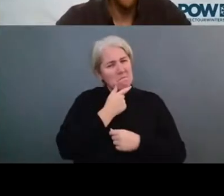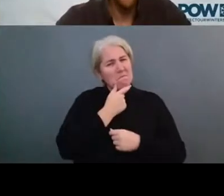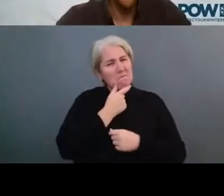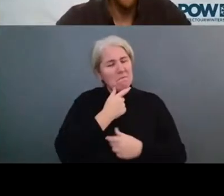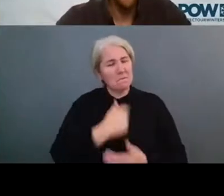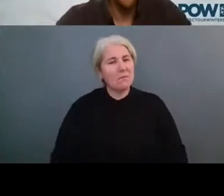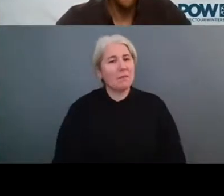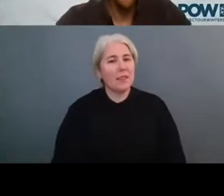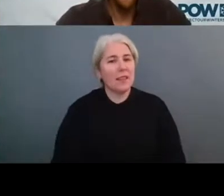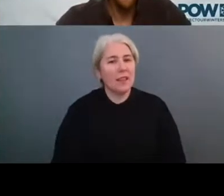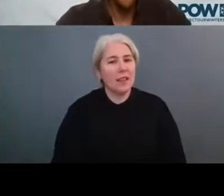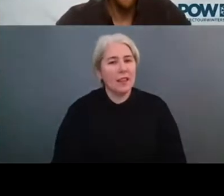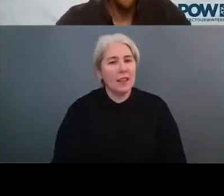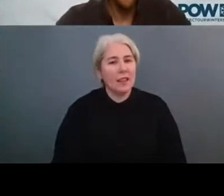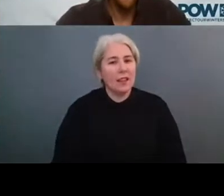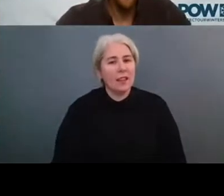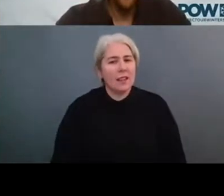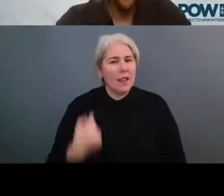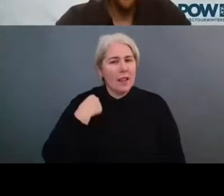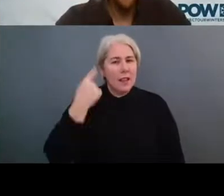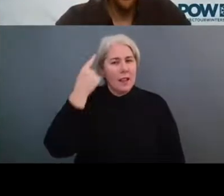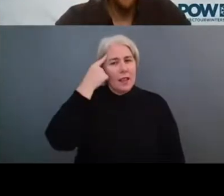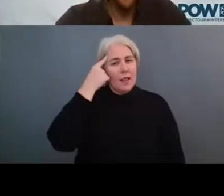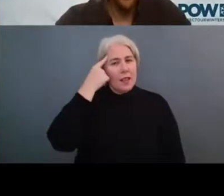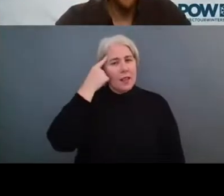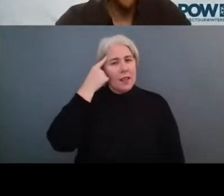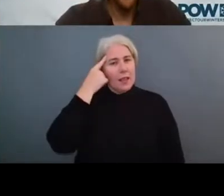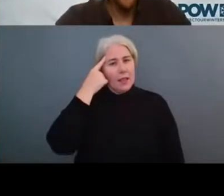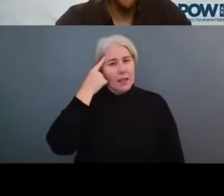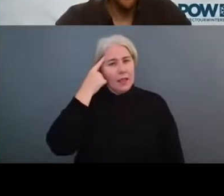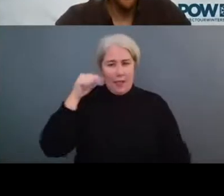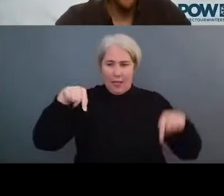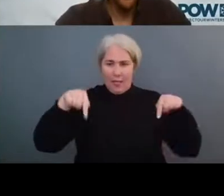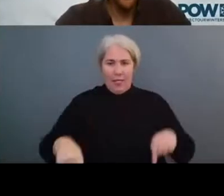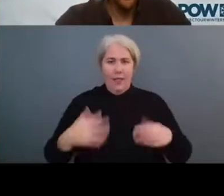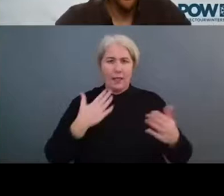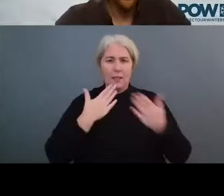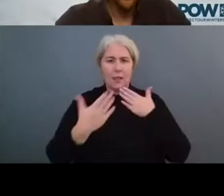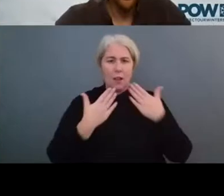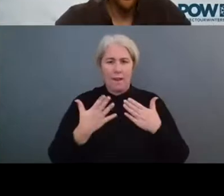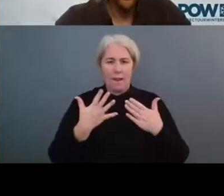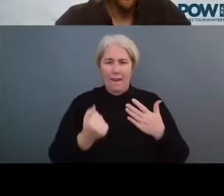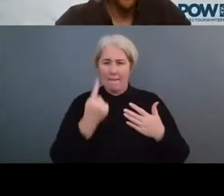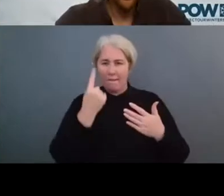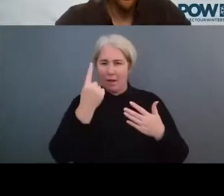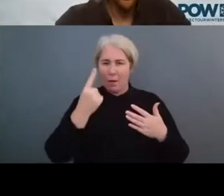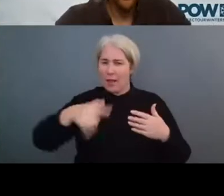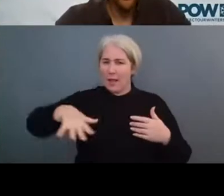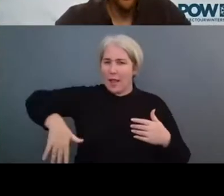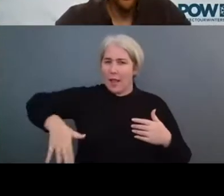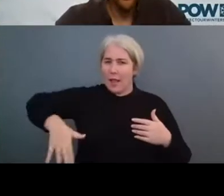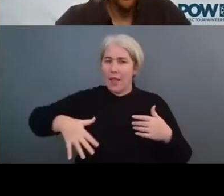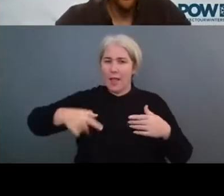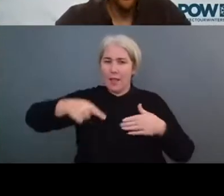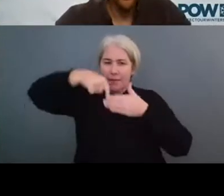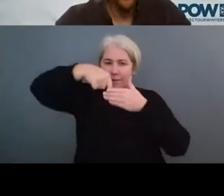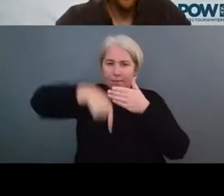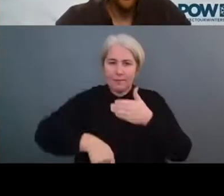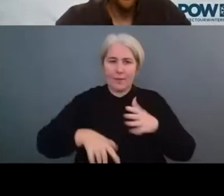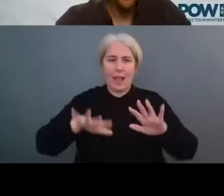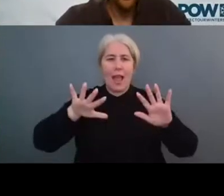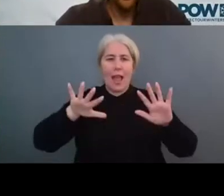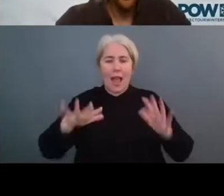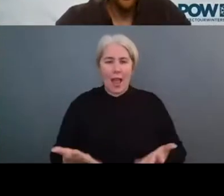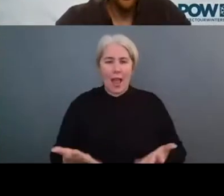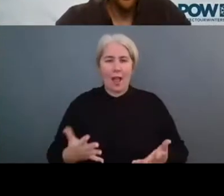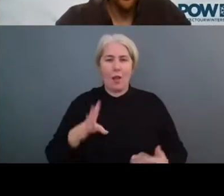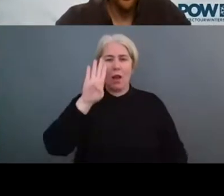has not really been discussed since the beginning of the conference is the link between biodiversity challenges and the